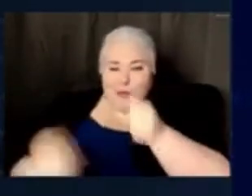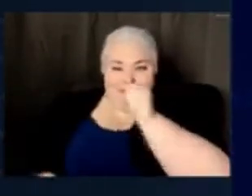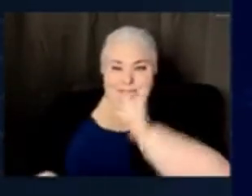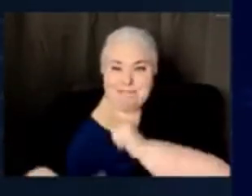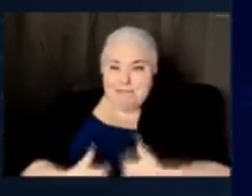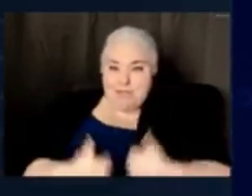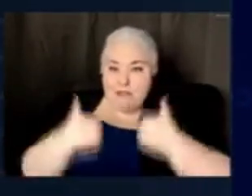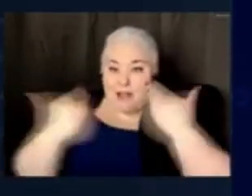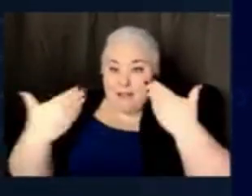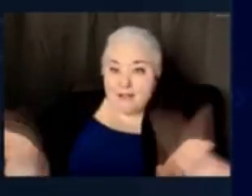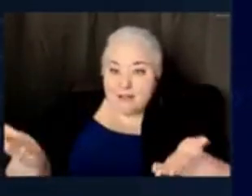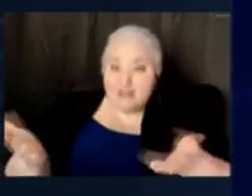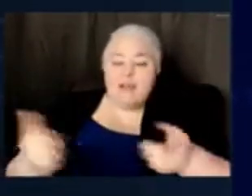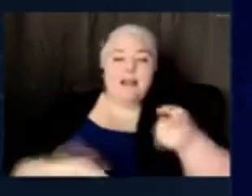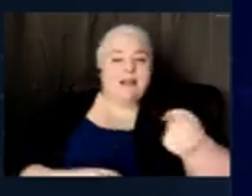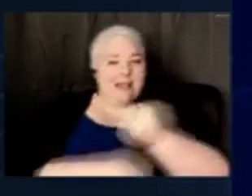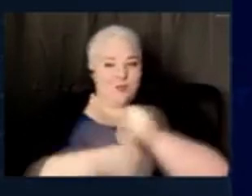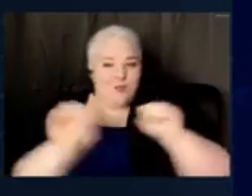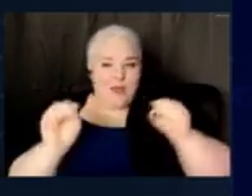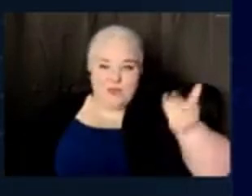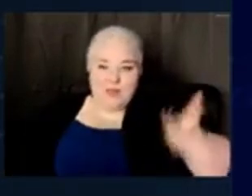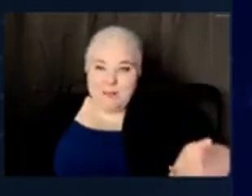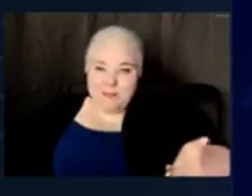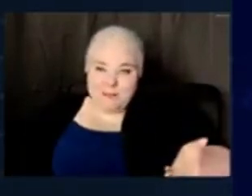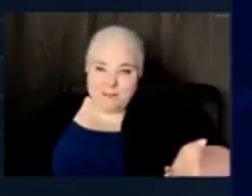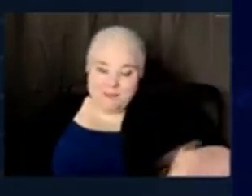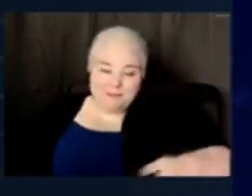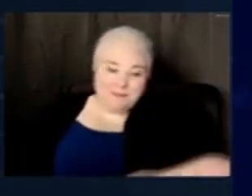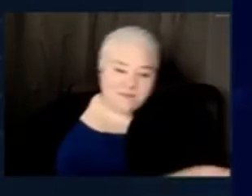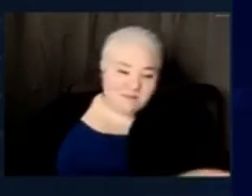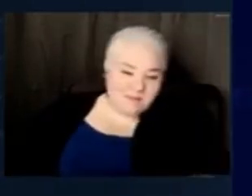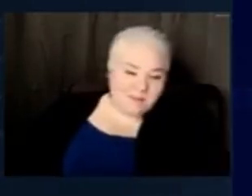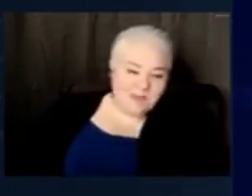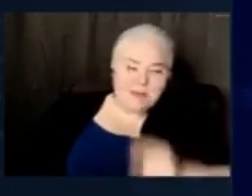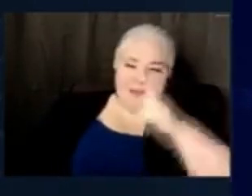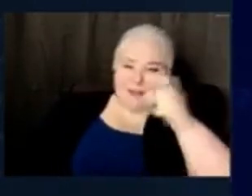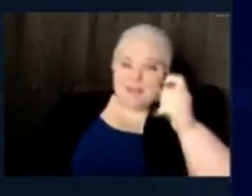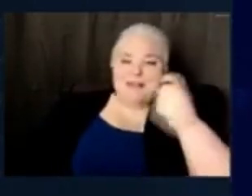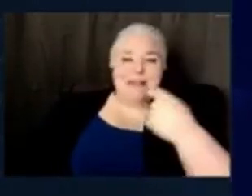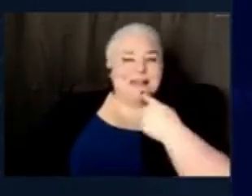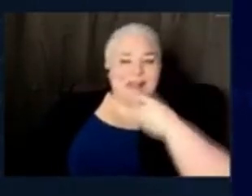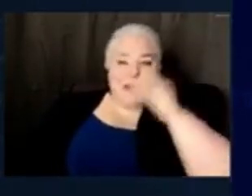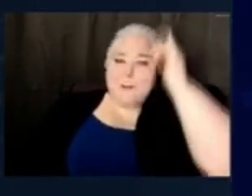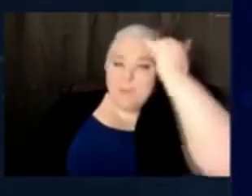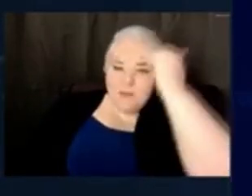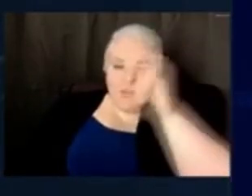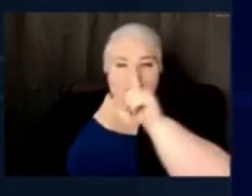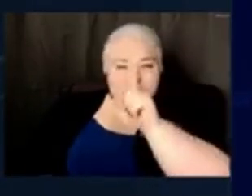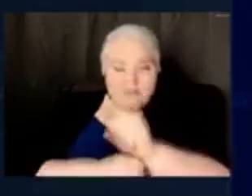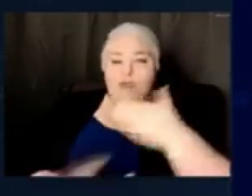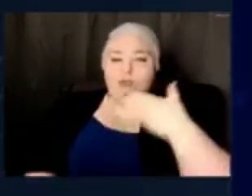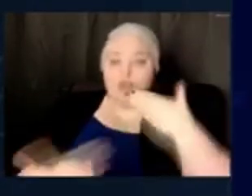another fireman and a citizen. Because Buffalo is truly the city of good neighbors.